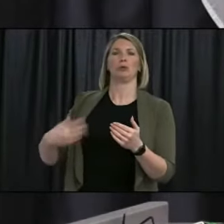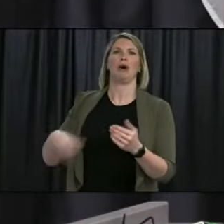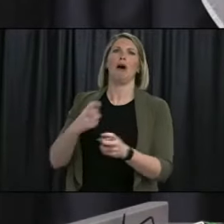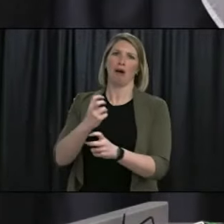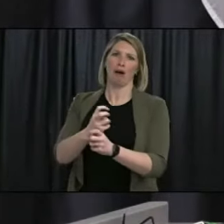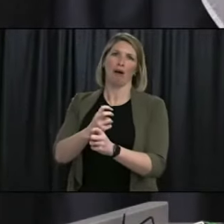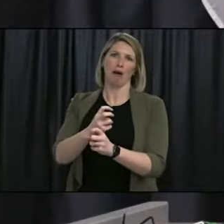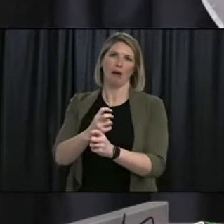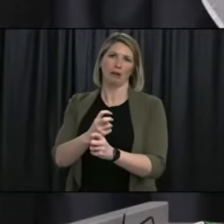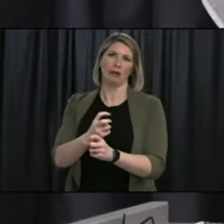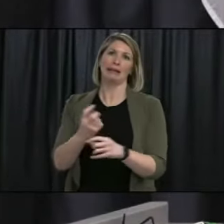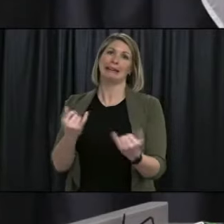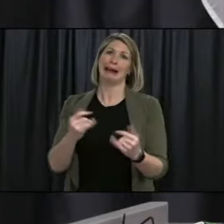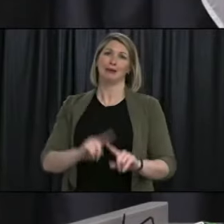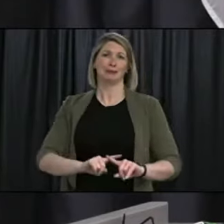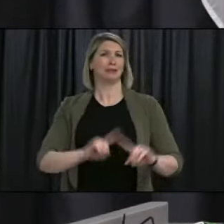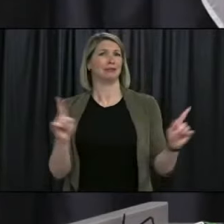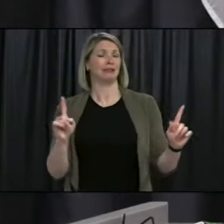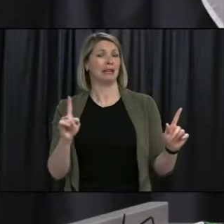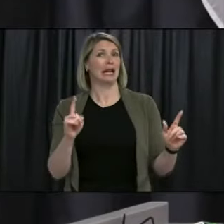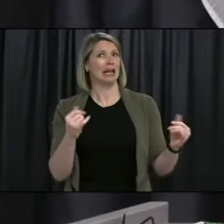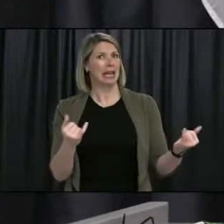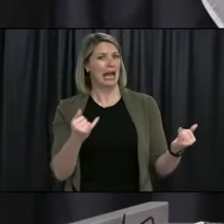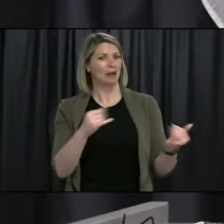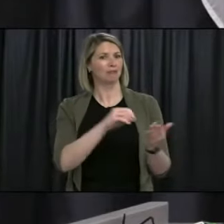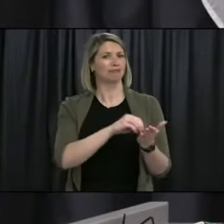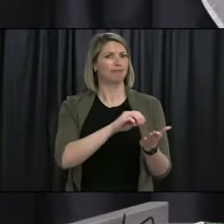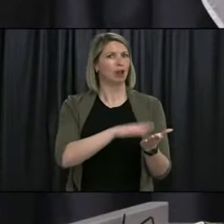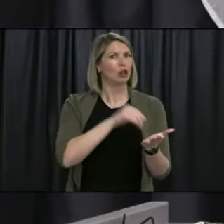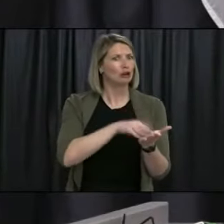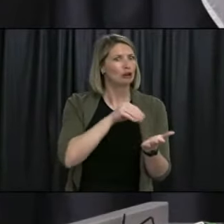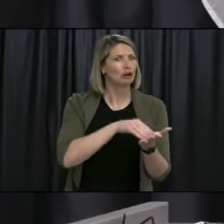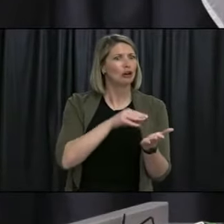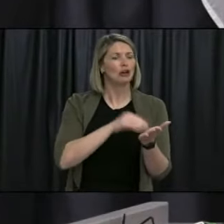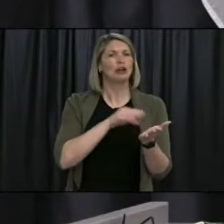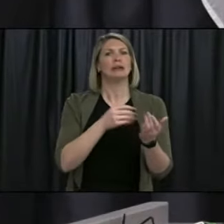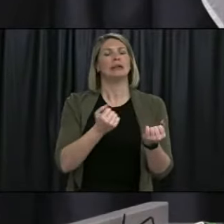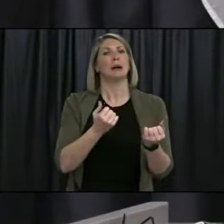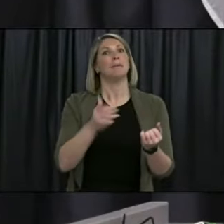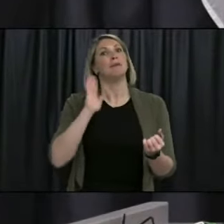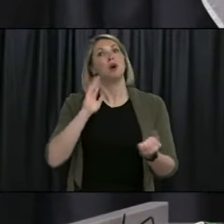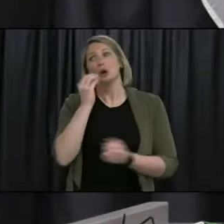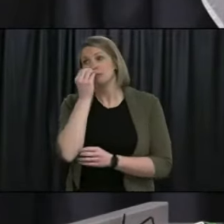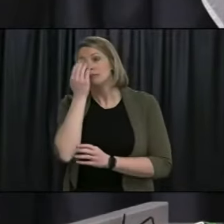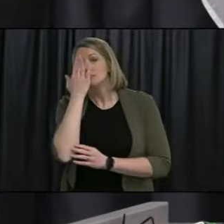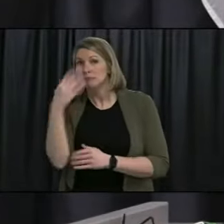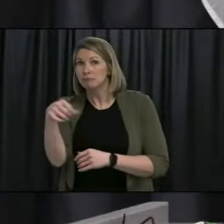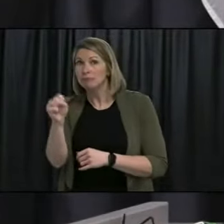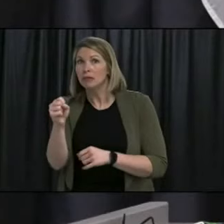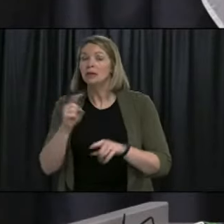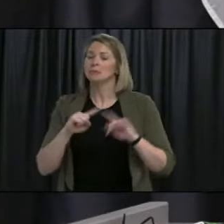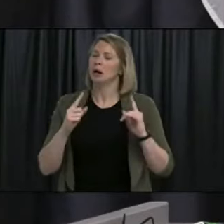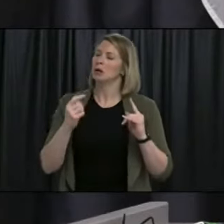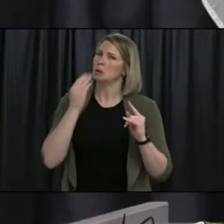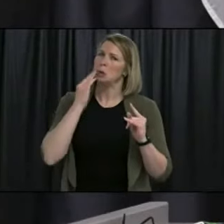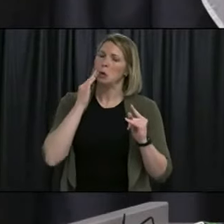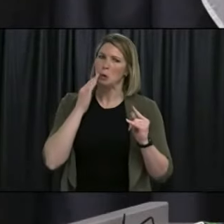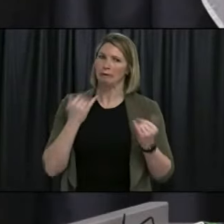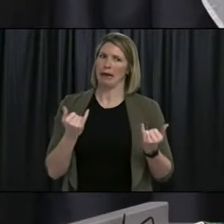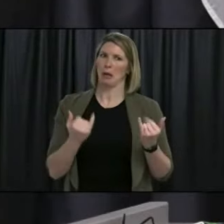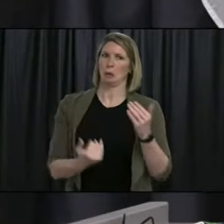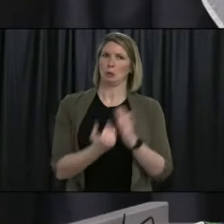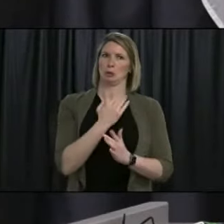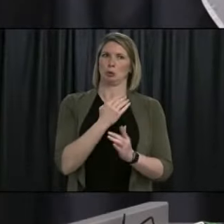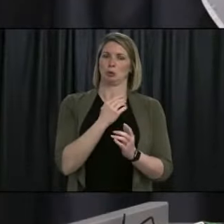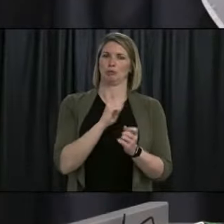and to quote Maya Angelou, when you know better, you do better. The lessons we have learned from this outbreak and the COVID variants must guide our